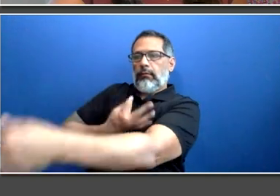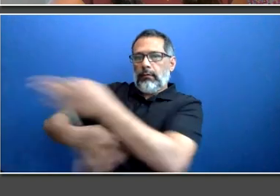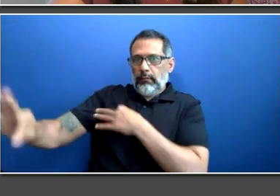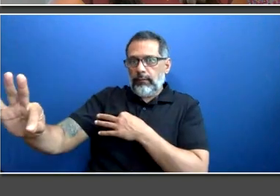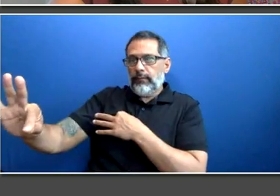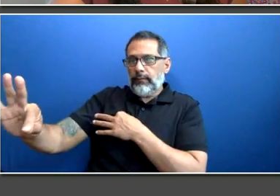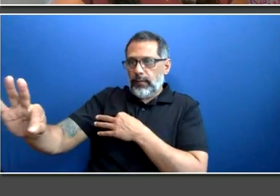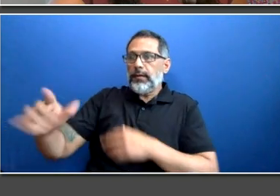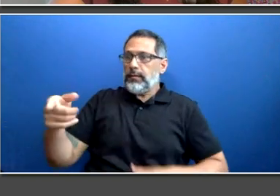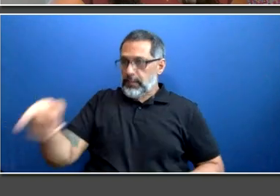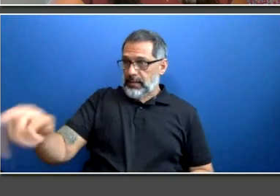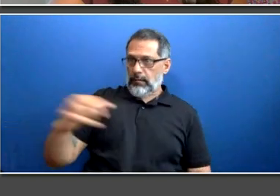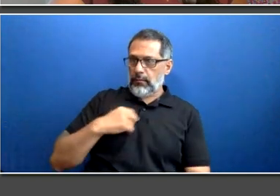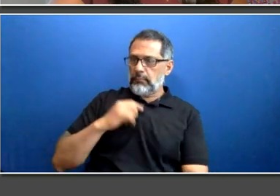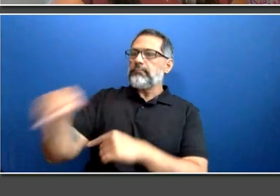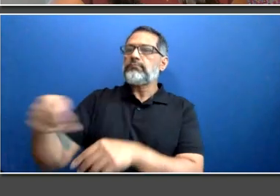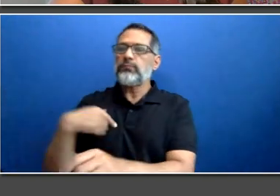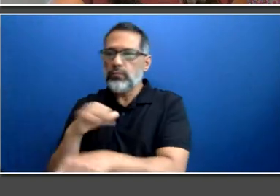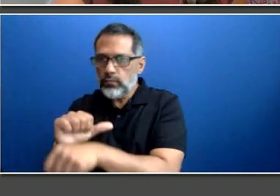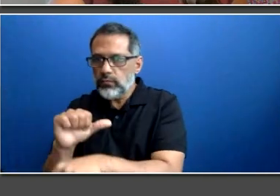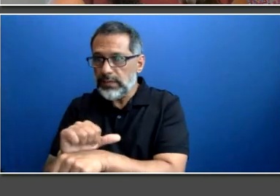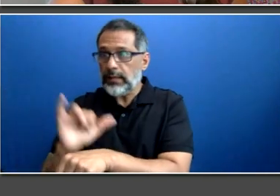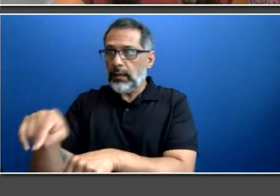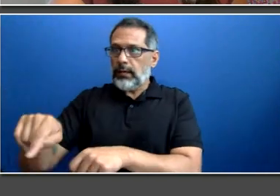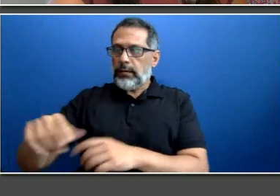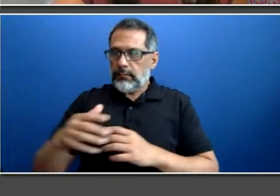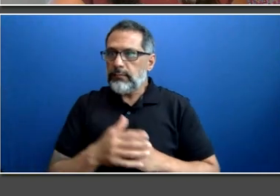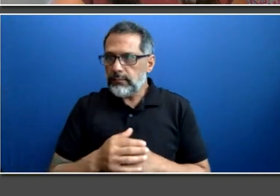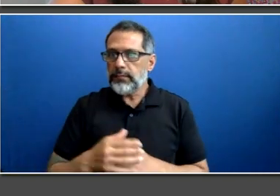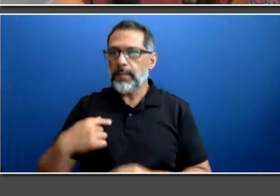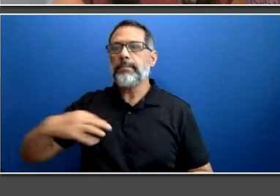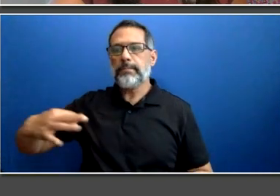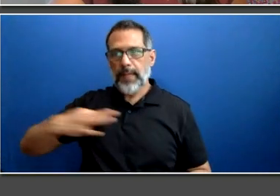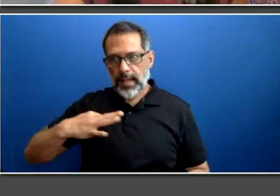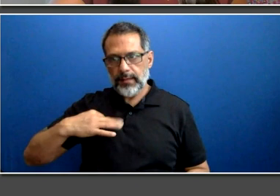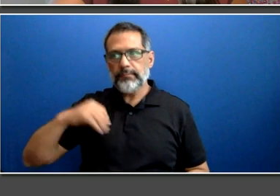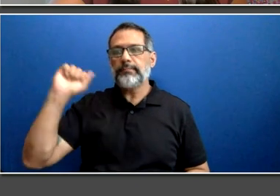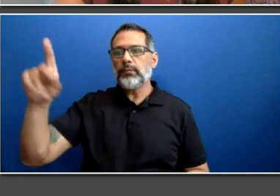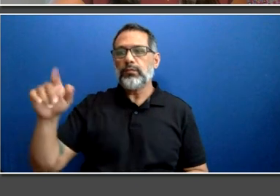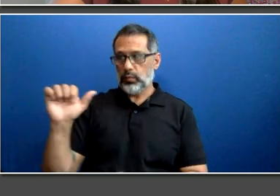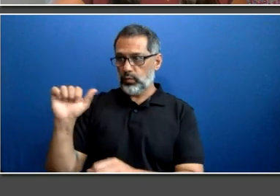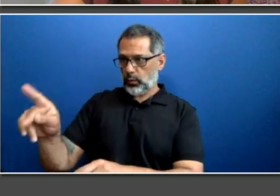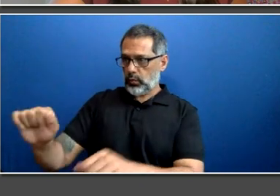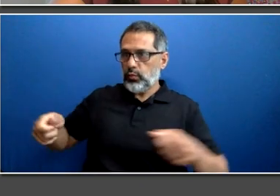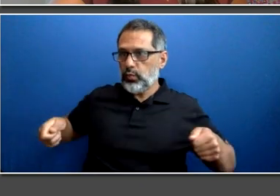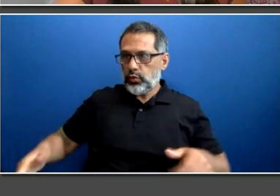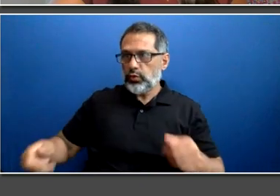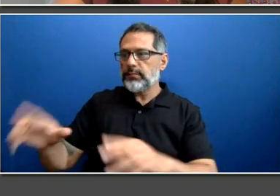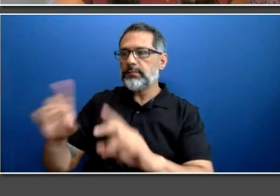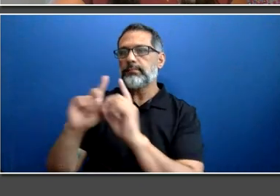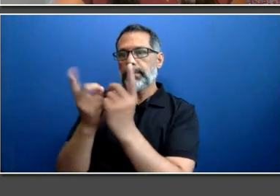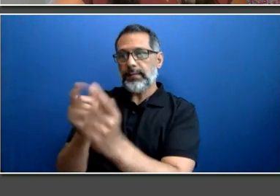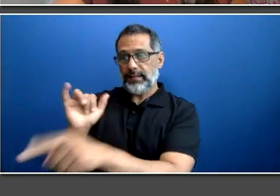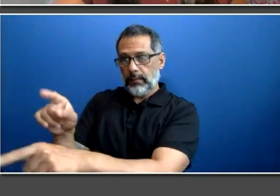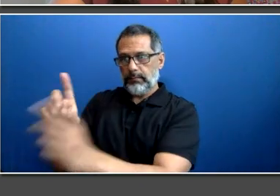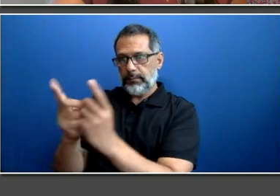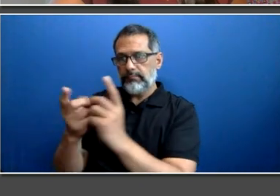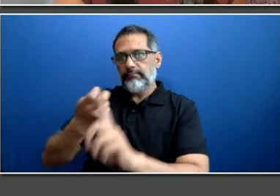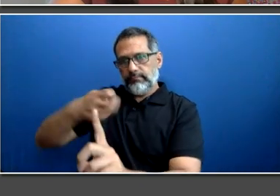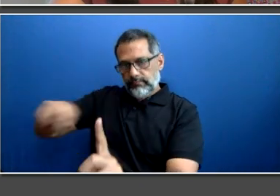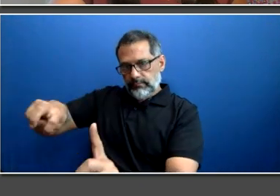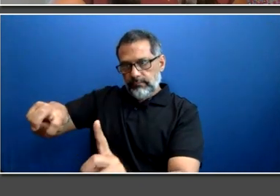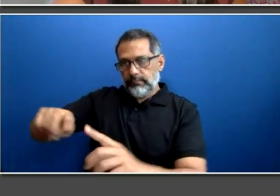again in the Wheel Trans department. From there, I moved to jobs in our vehicle engineering and safety departments,